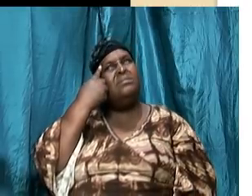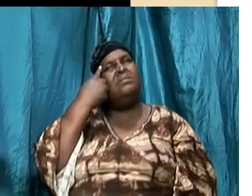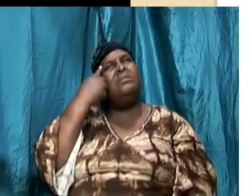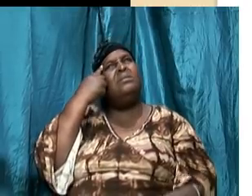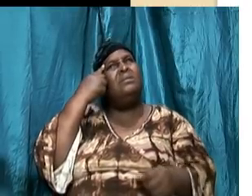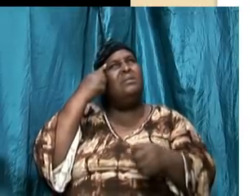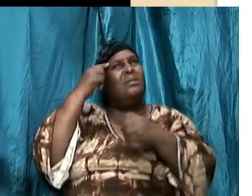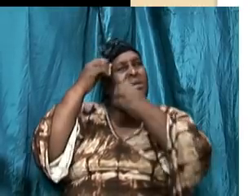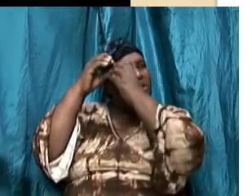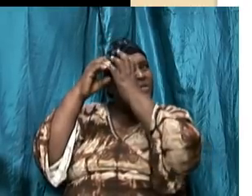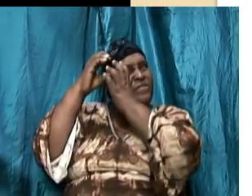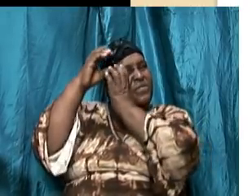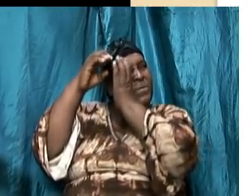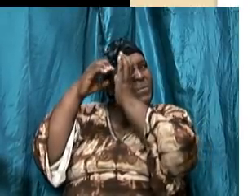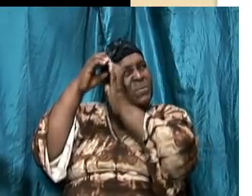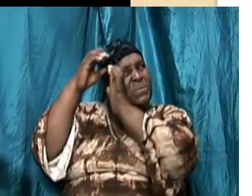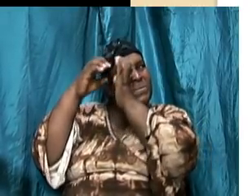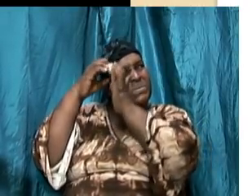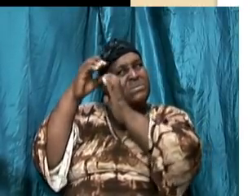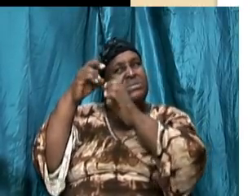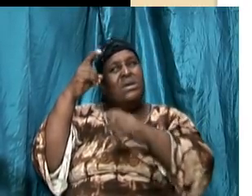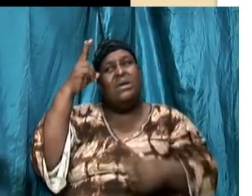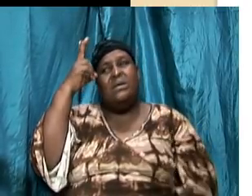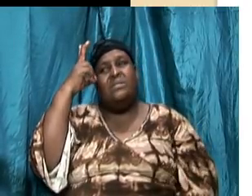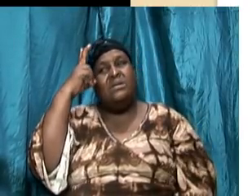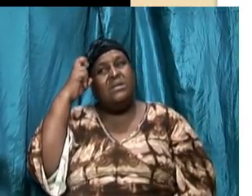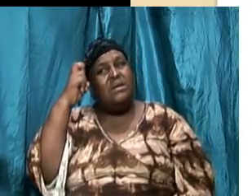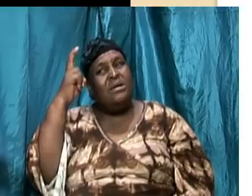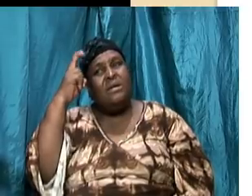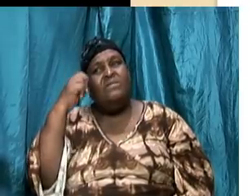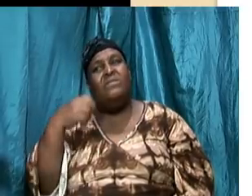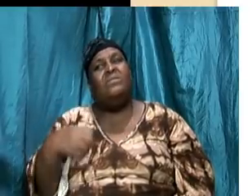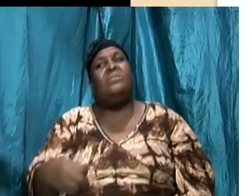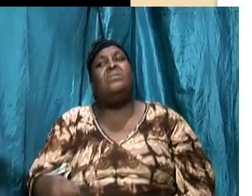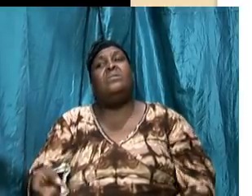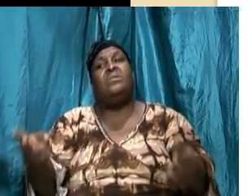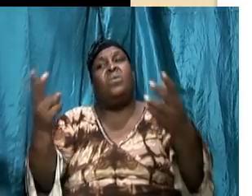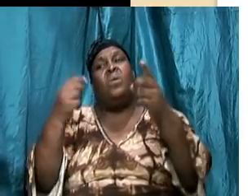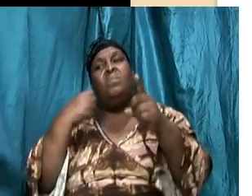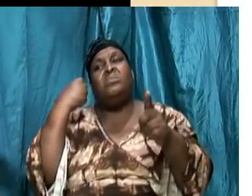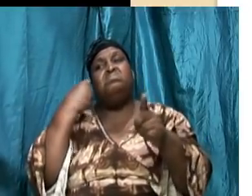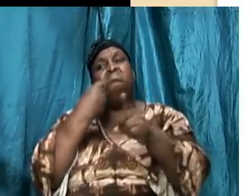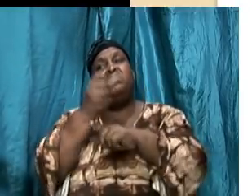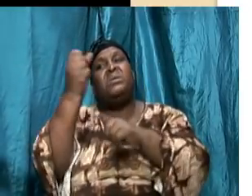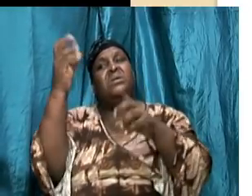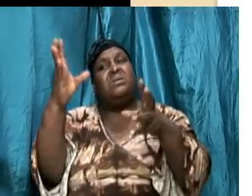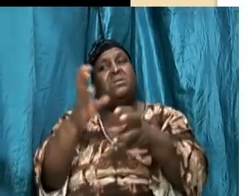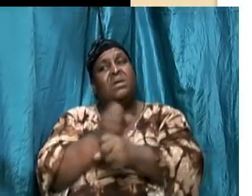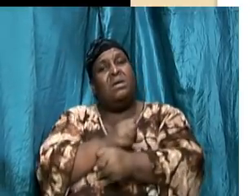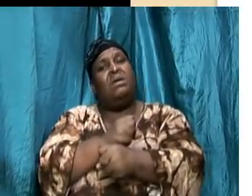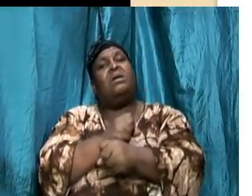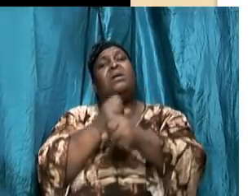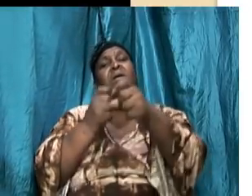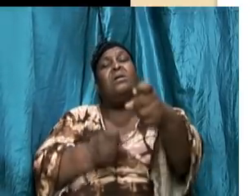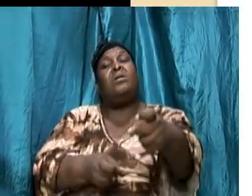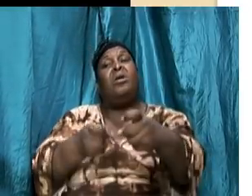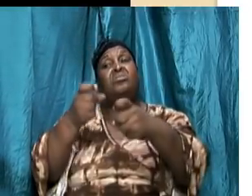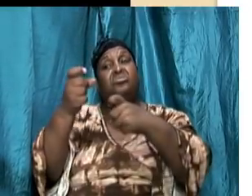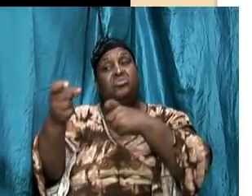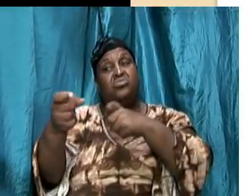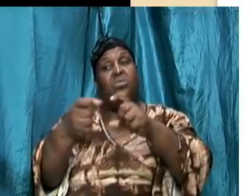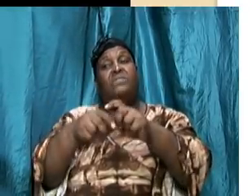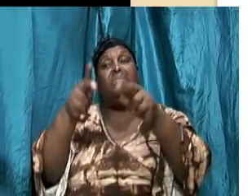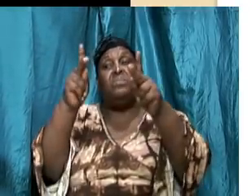the enemy then strikes with all his fury to take captive the person's